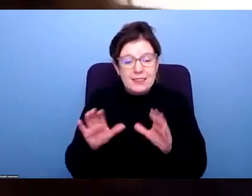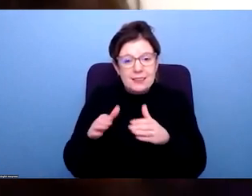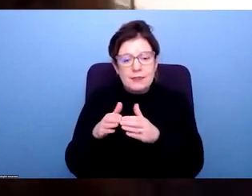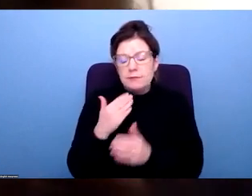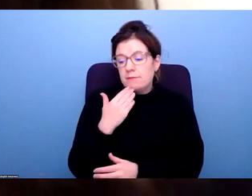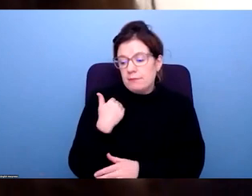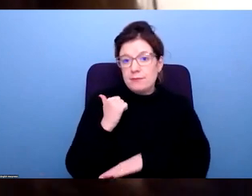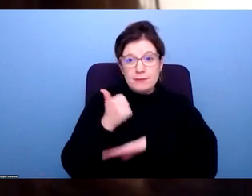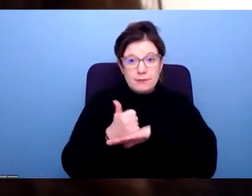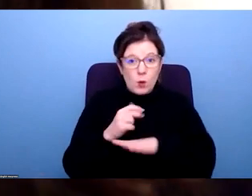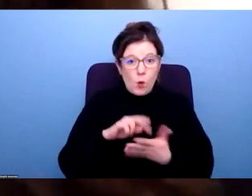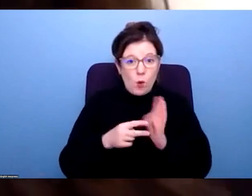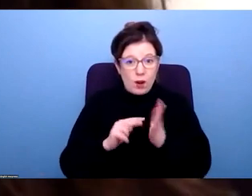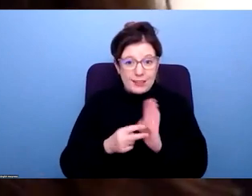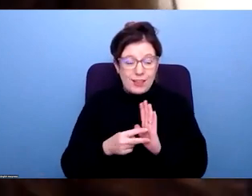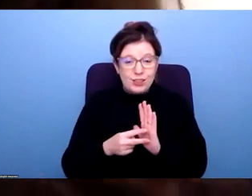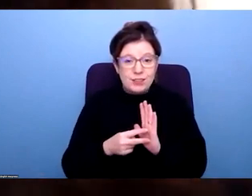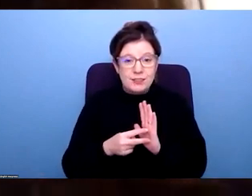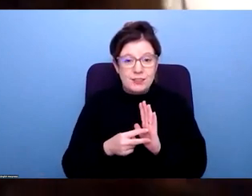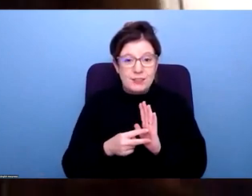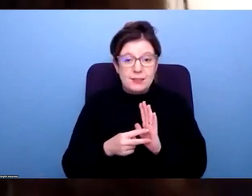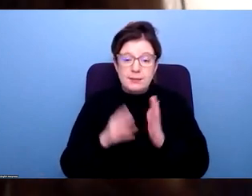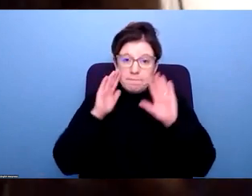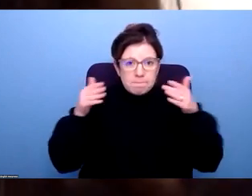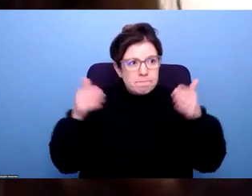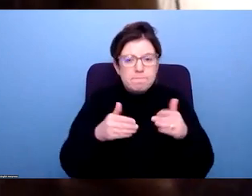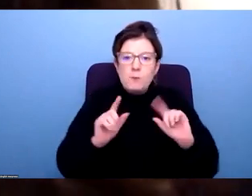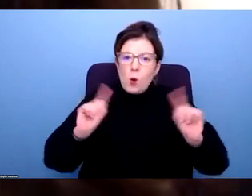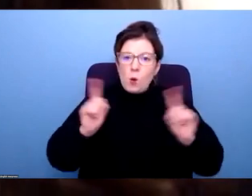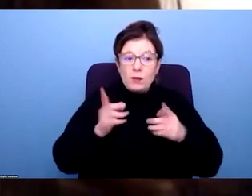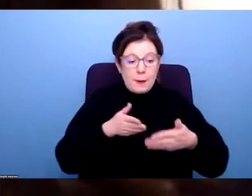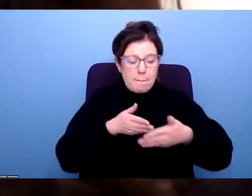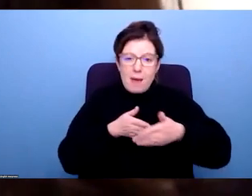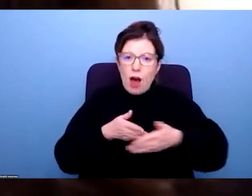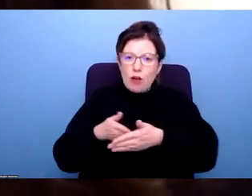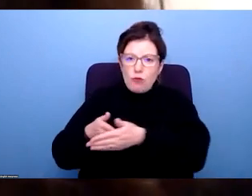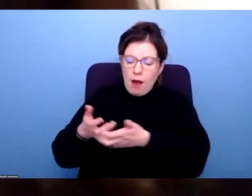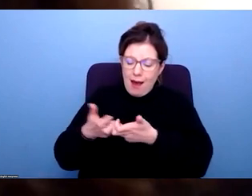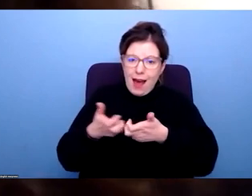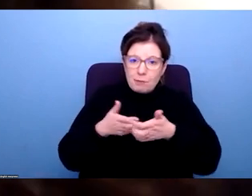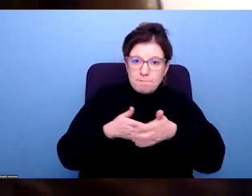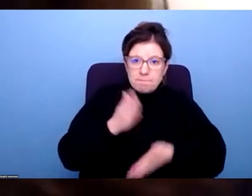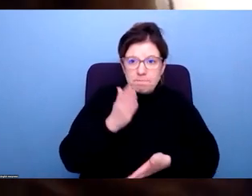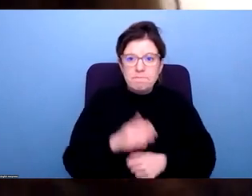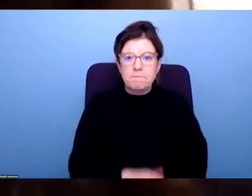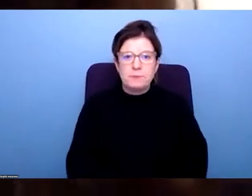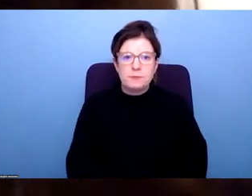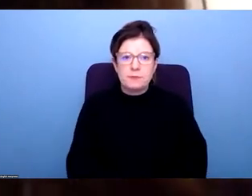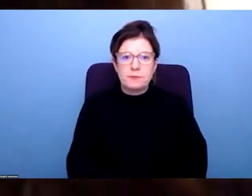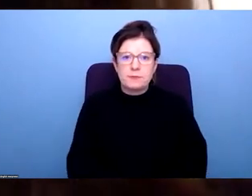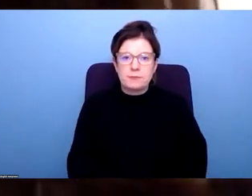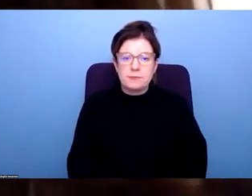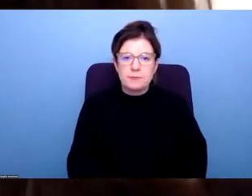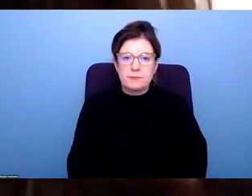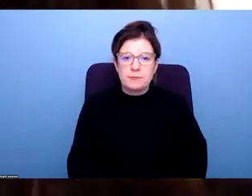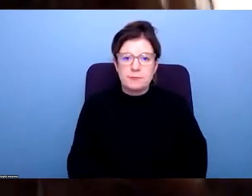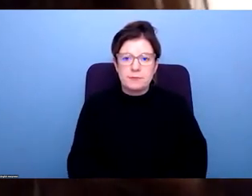relatively new organization looking at solutions for how to break down barriers for disabled people across society. I'm